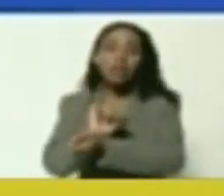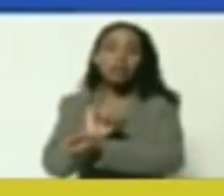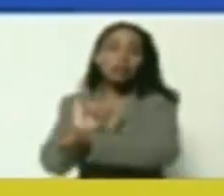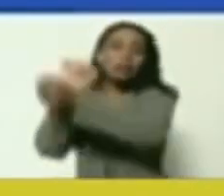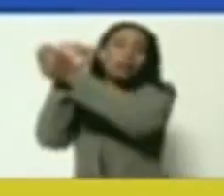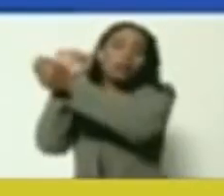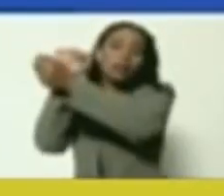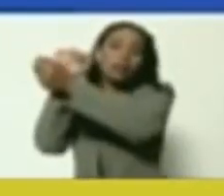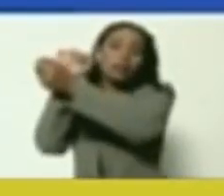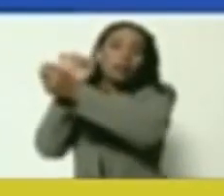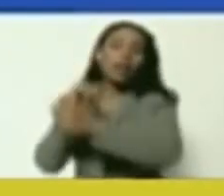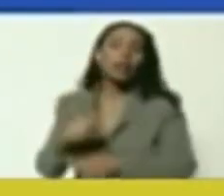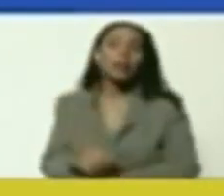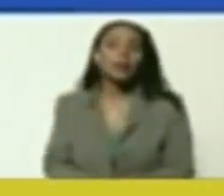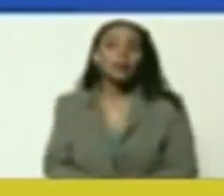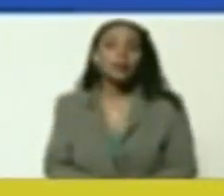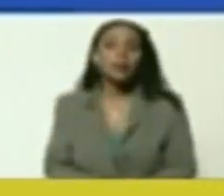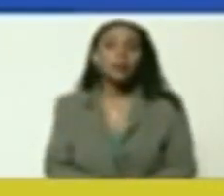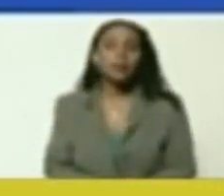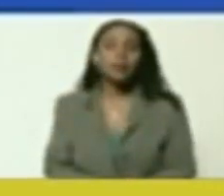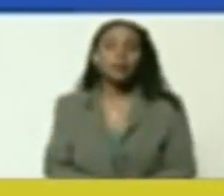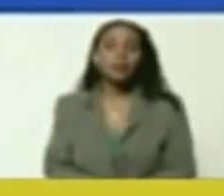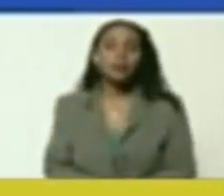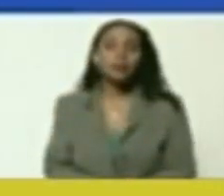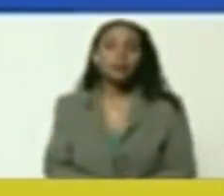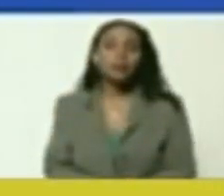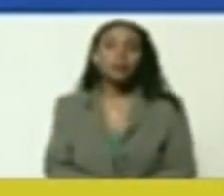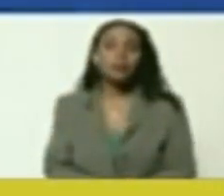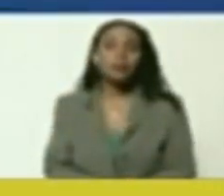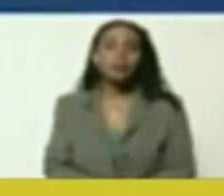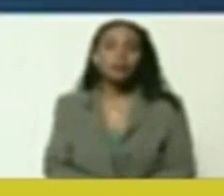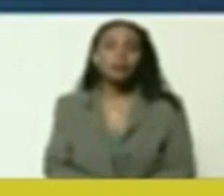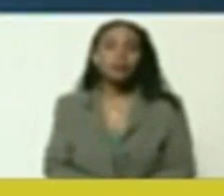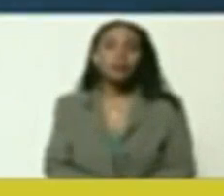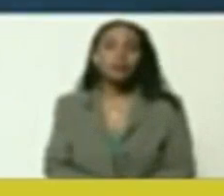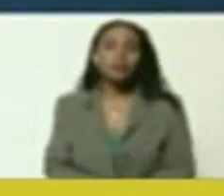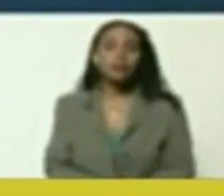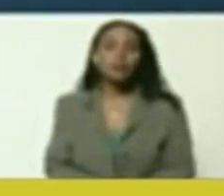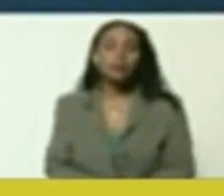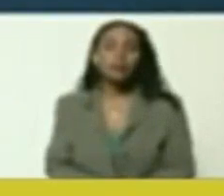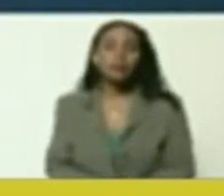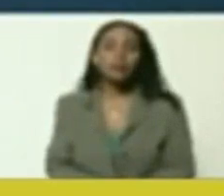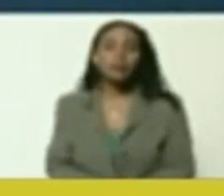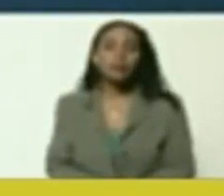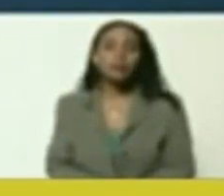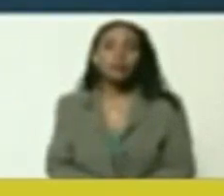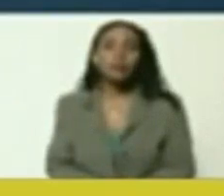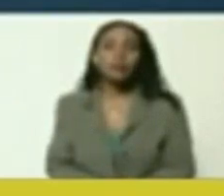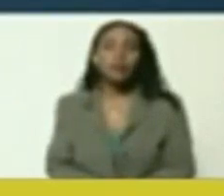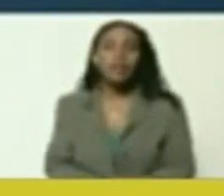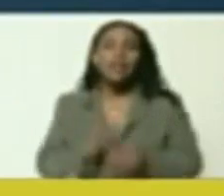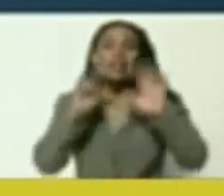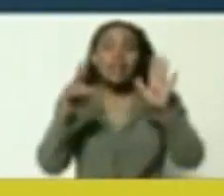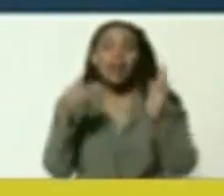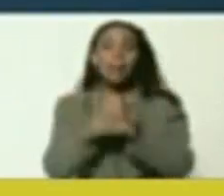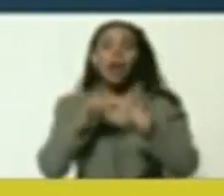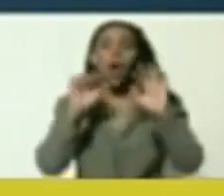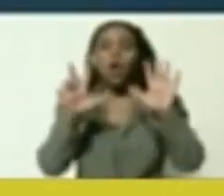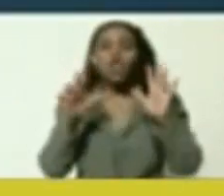when they were brought to our lands as slaves, in chains,